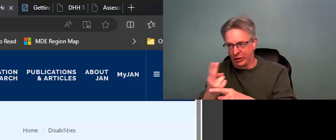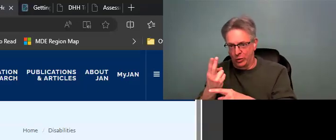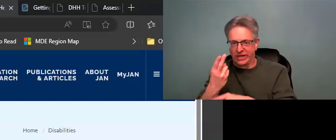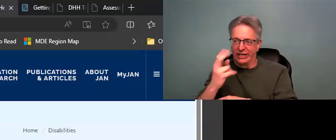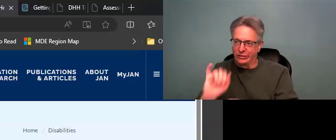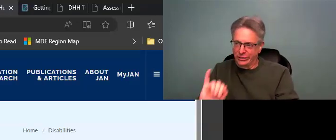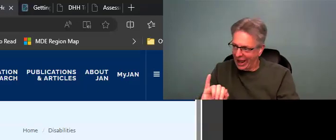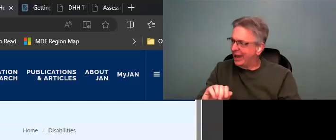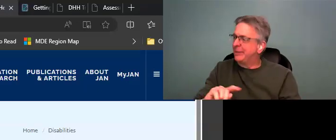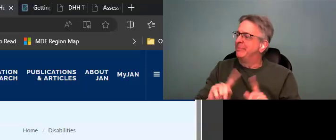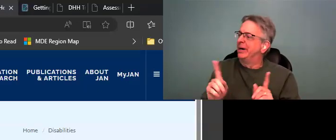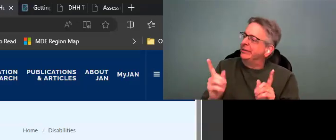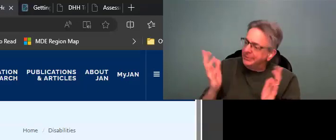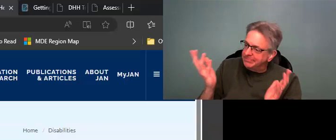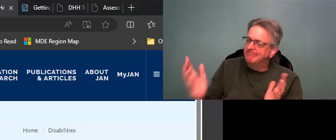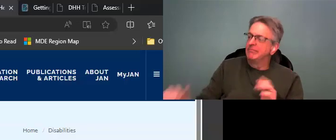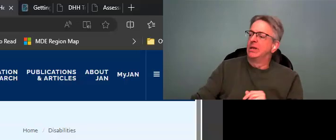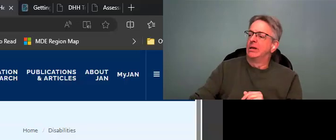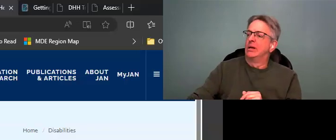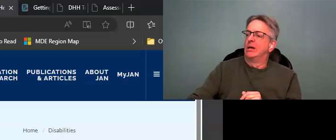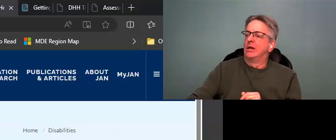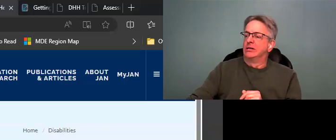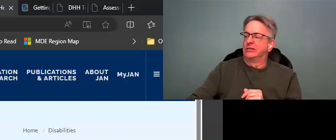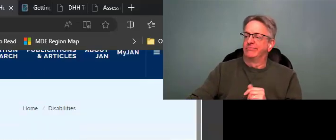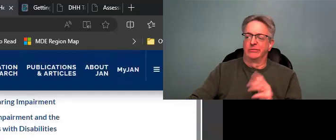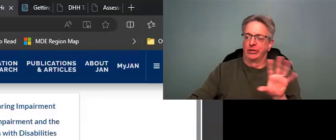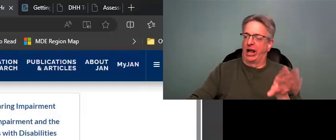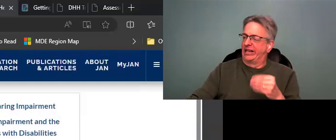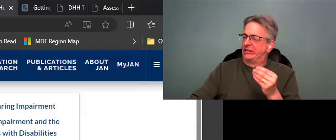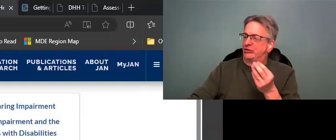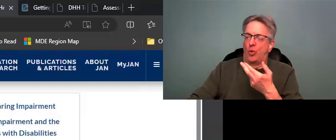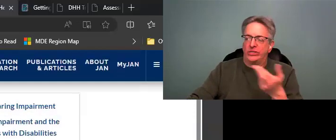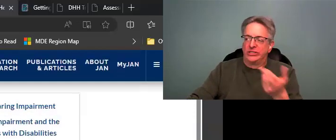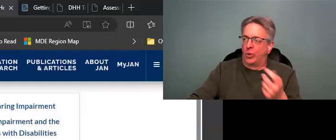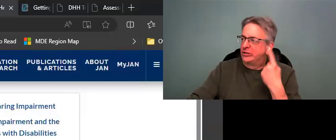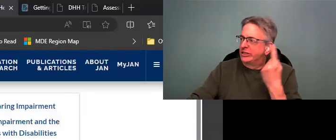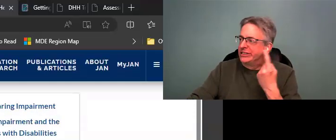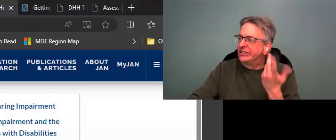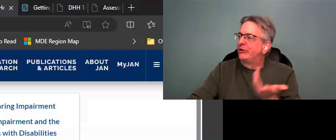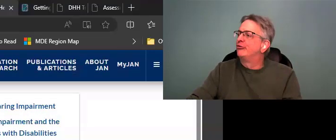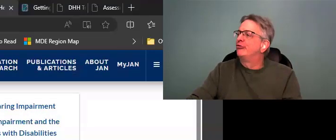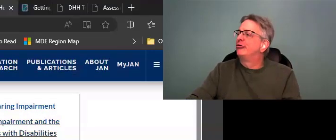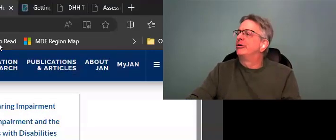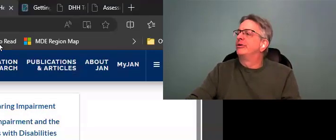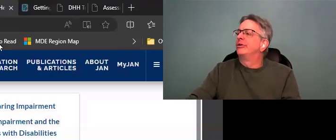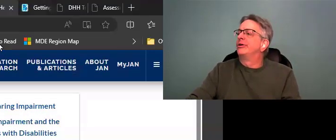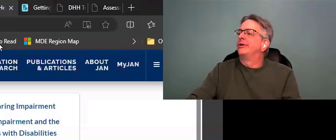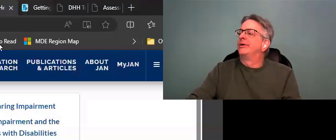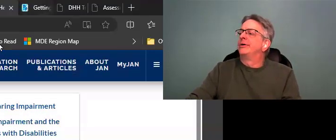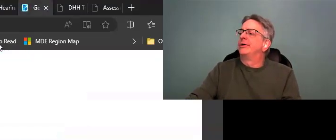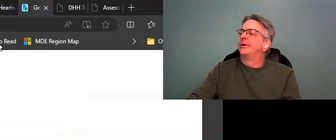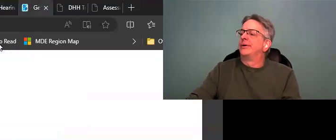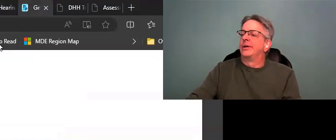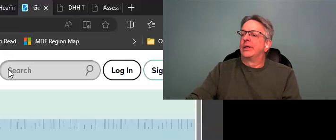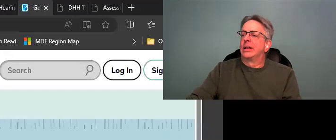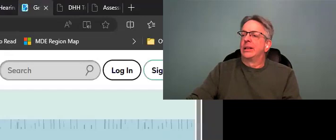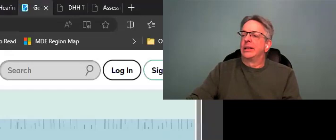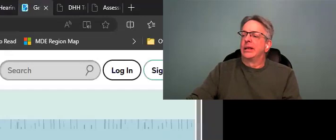hearing, hearing, even though the website uses the term hearing impaired. That's just an additional resource to consider.